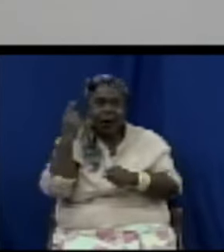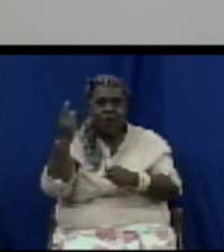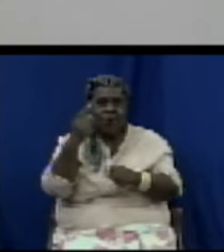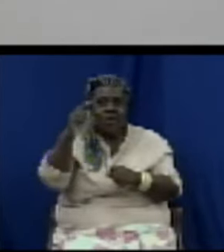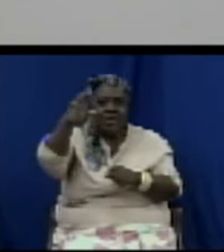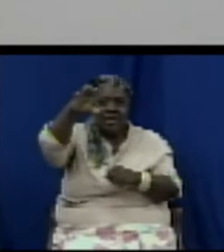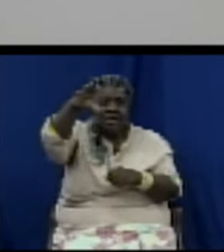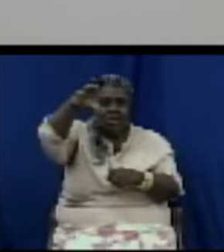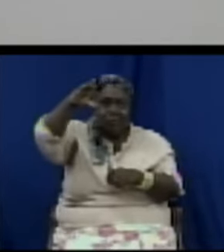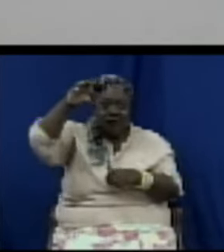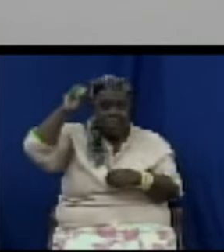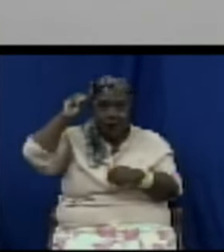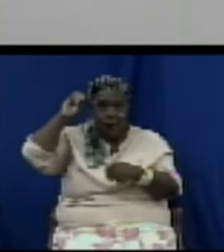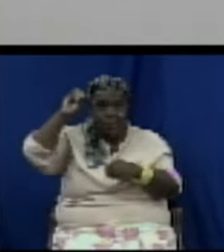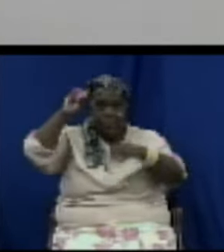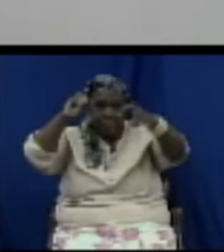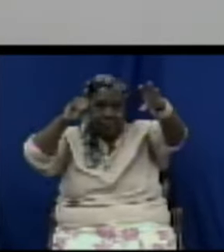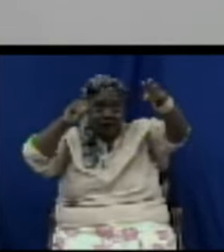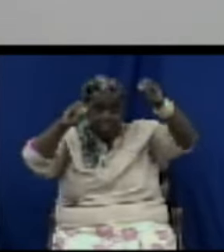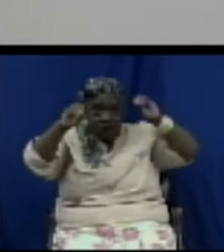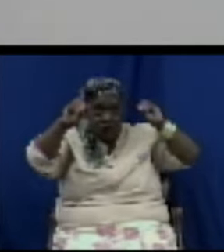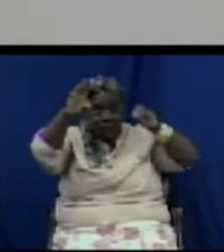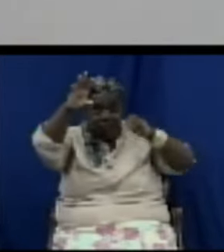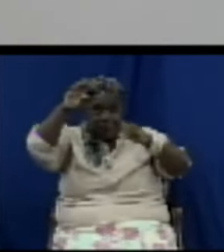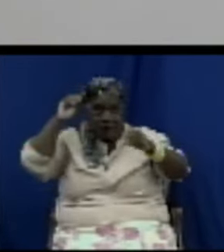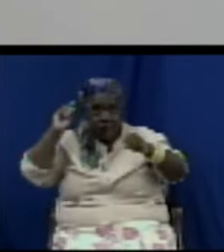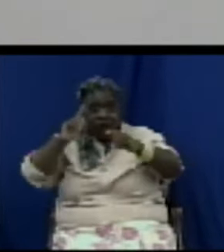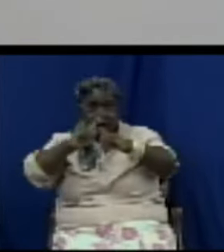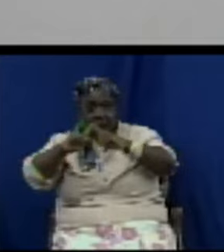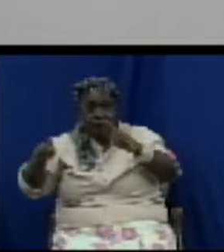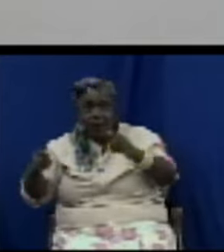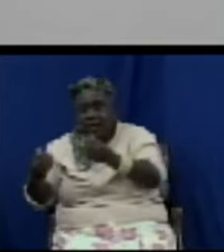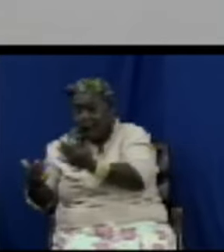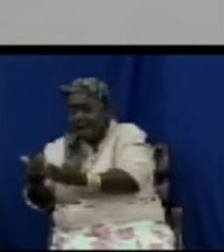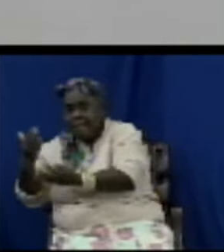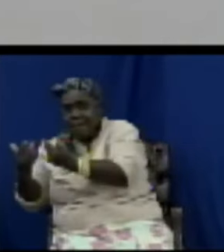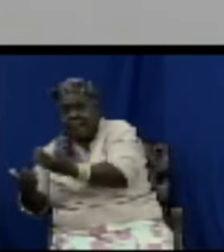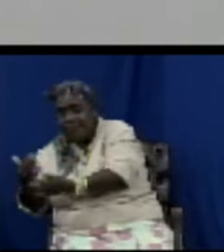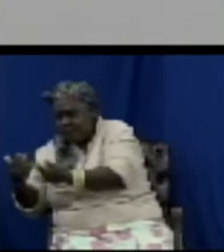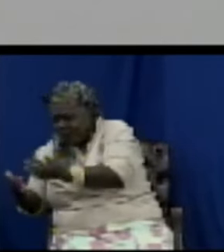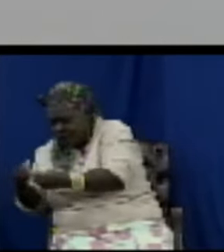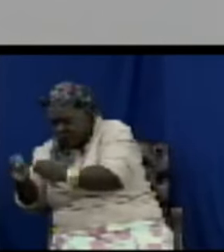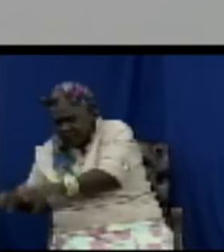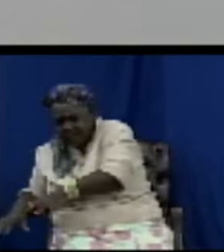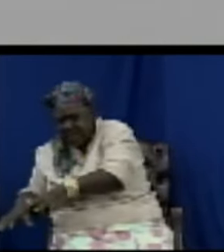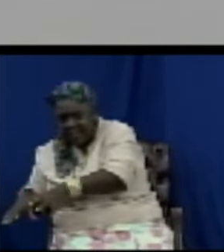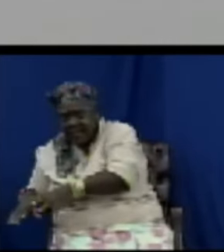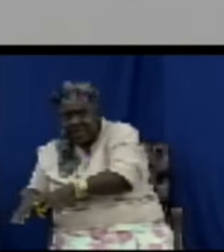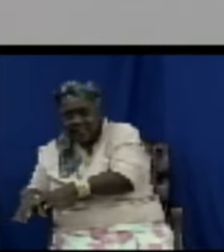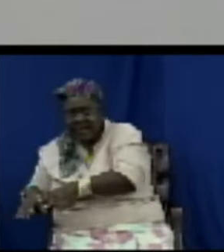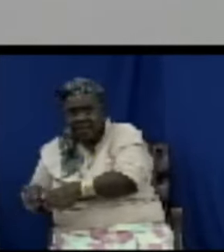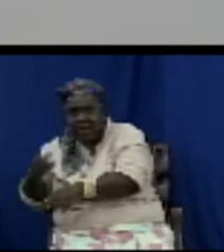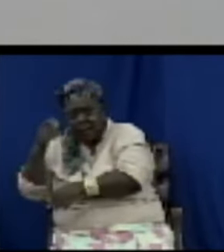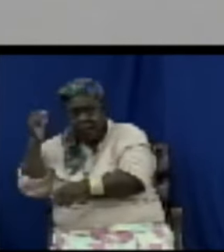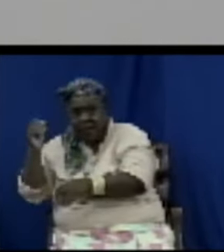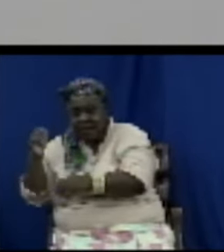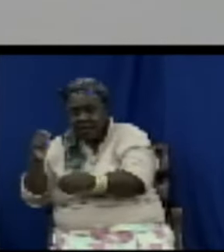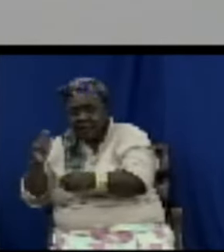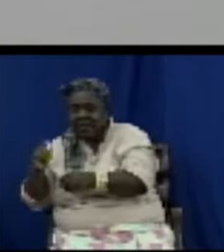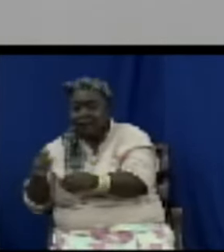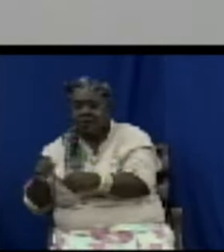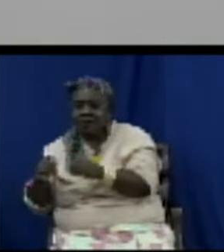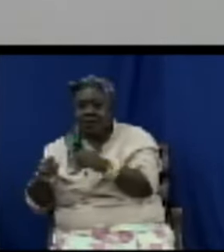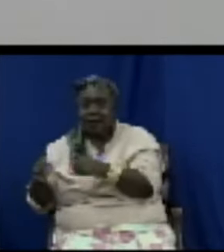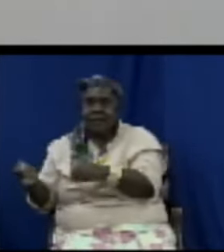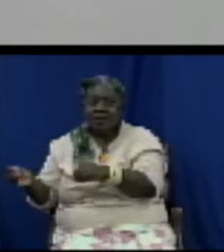because I know many of us would feel sick to the stomach if you knew that you were consuming goods that